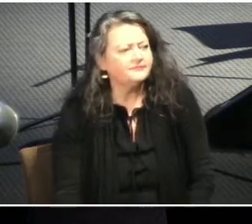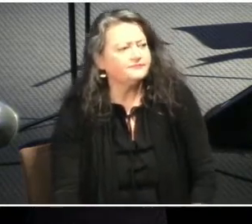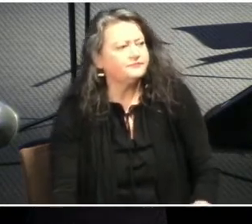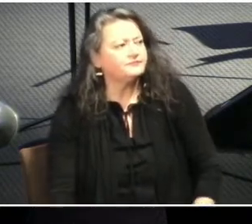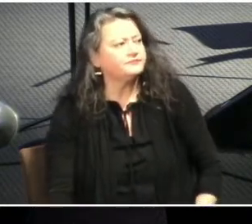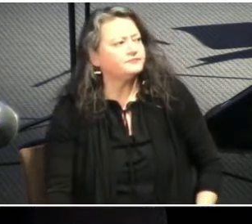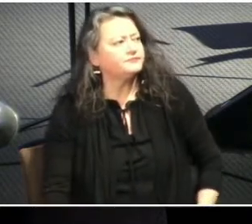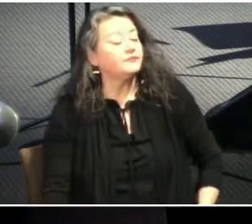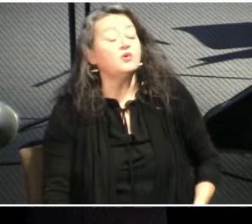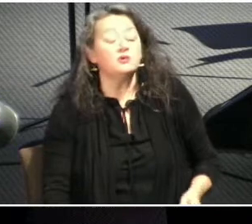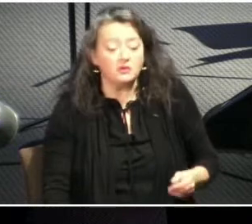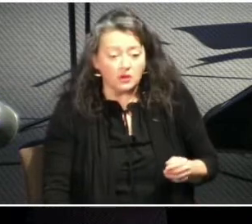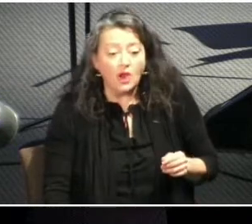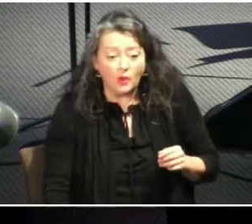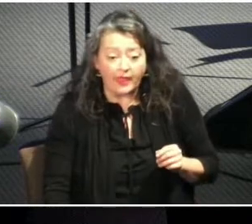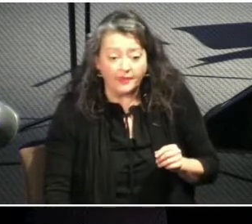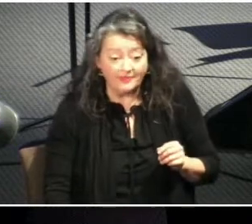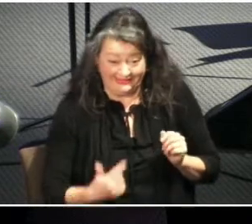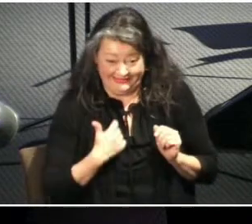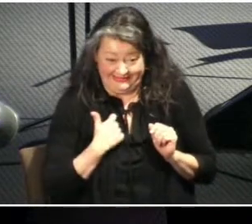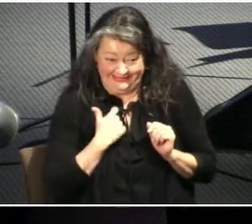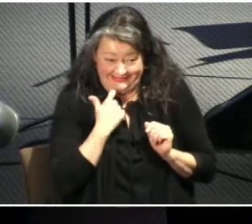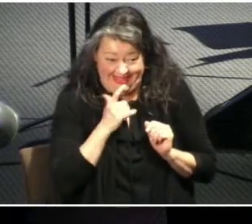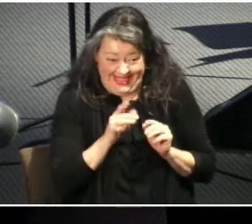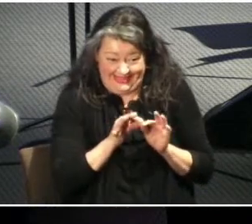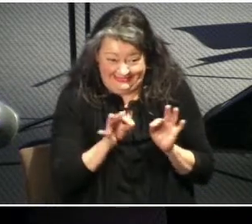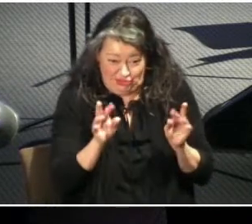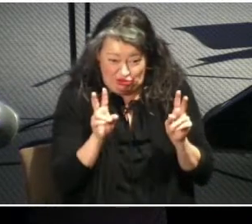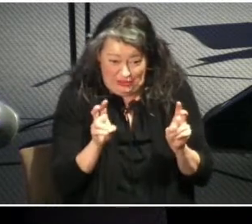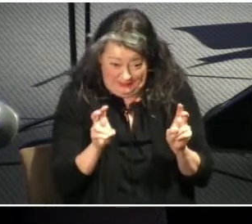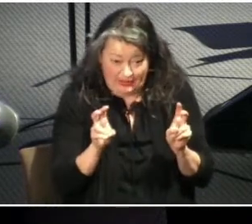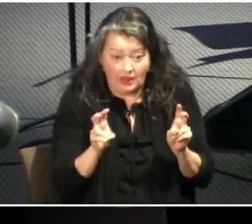Now, we have just scratched the surface on this topic.